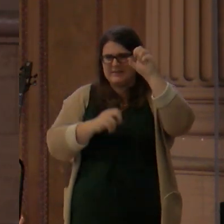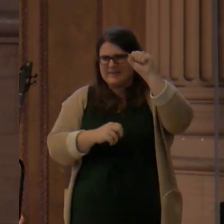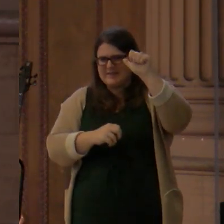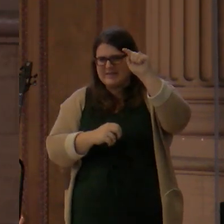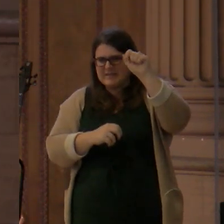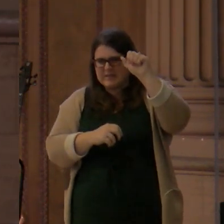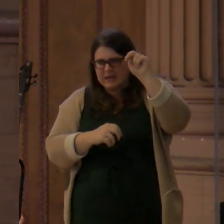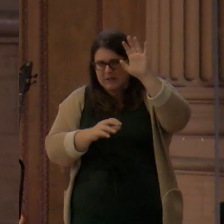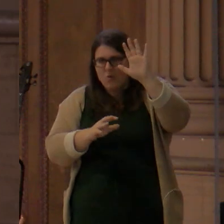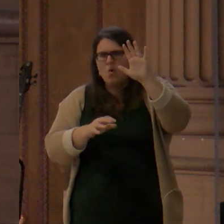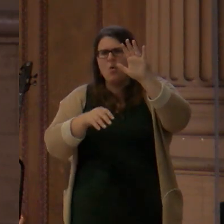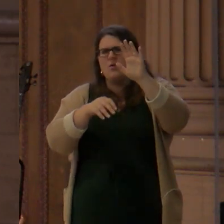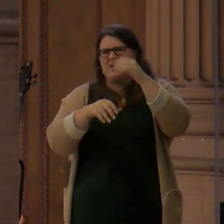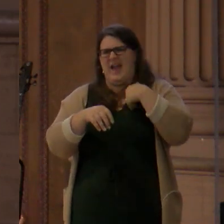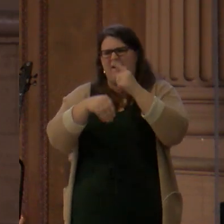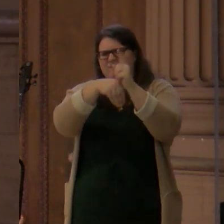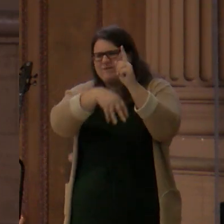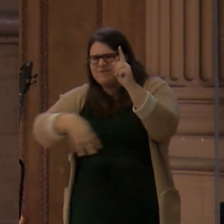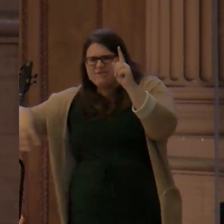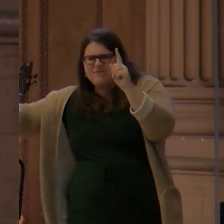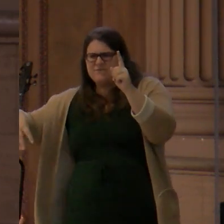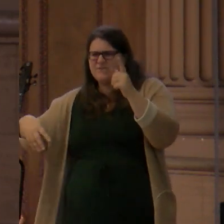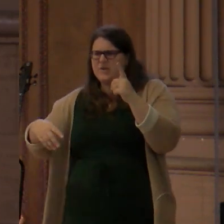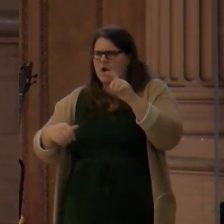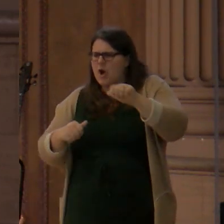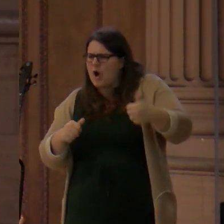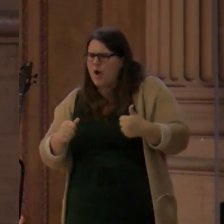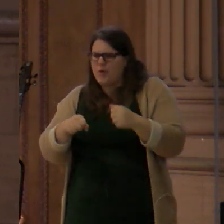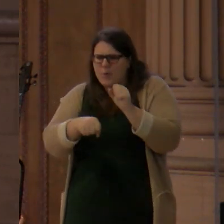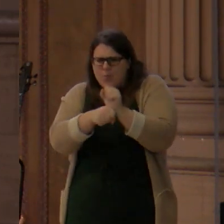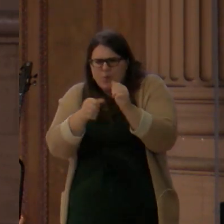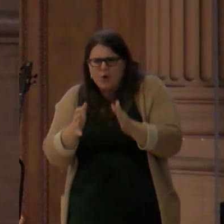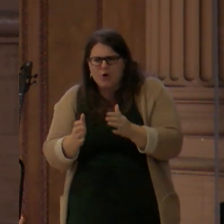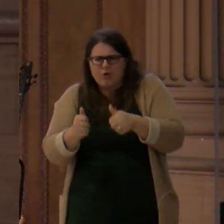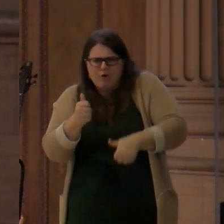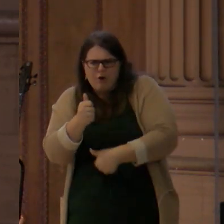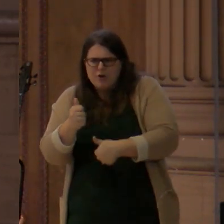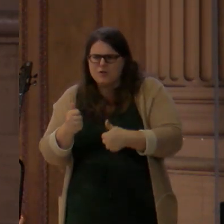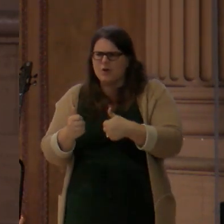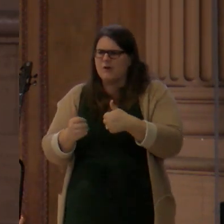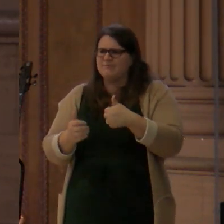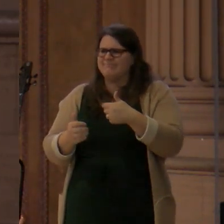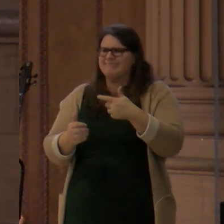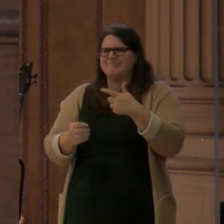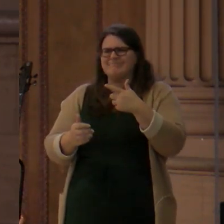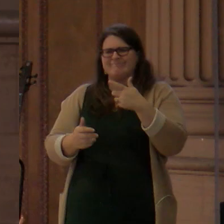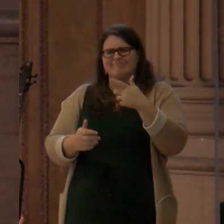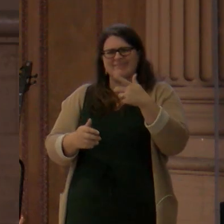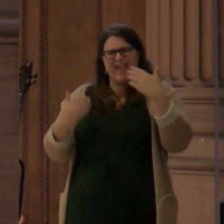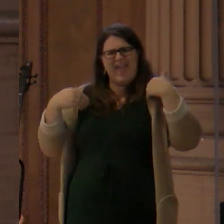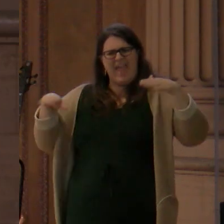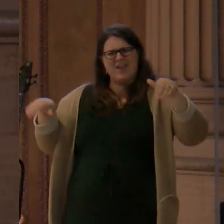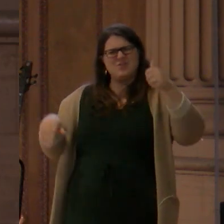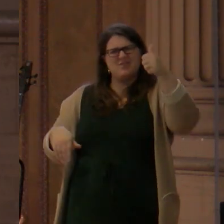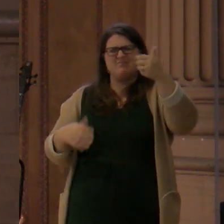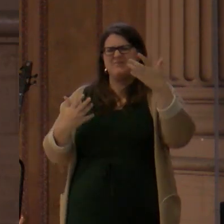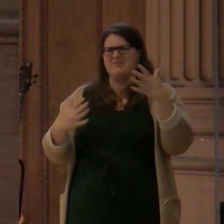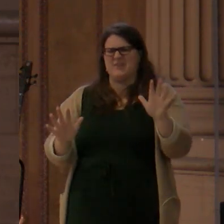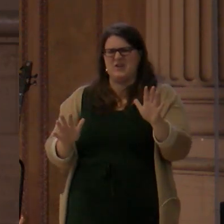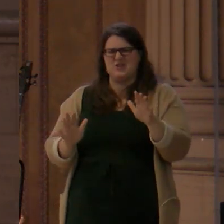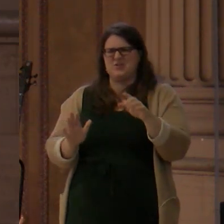many different ways. Ways like he's the tempter and the enemy, the evil one, murderer,